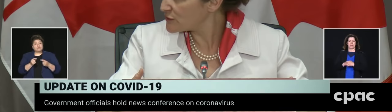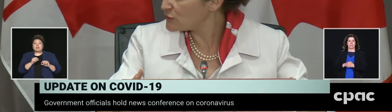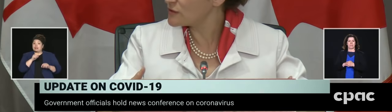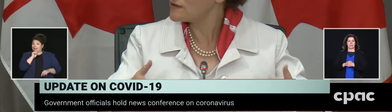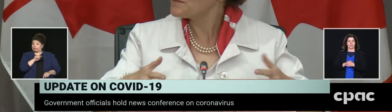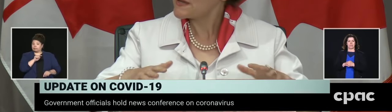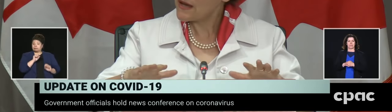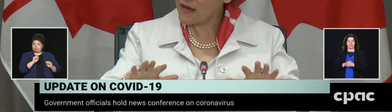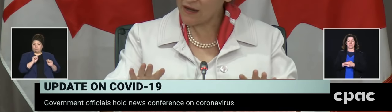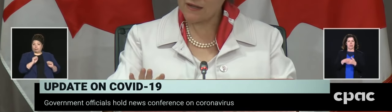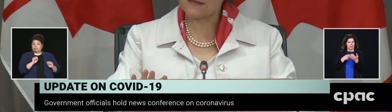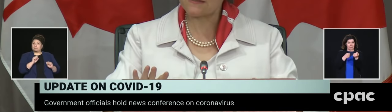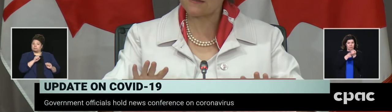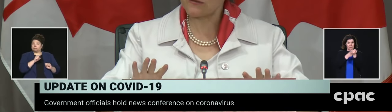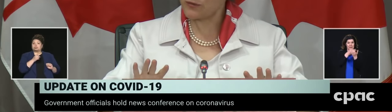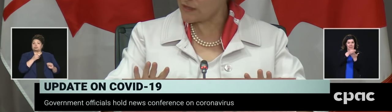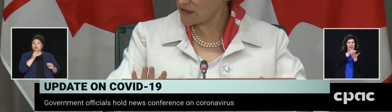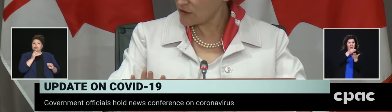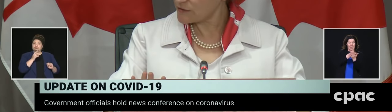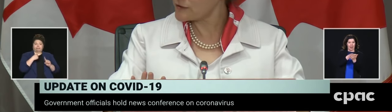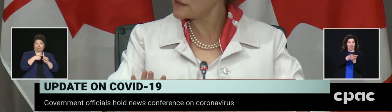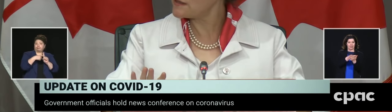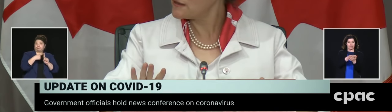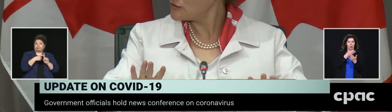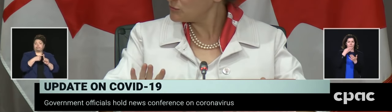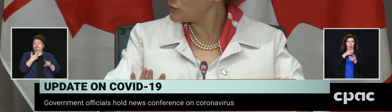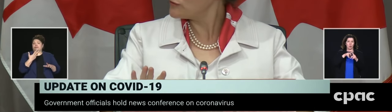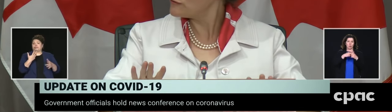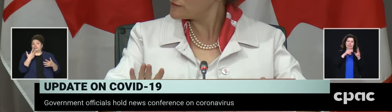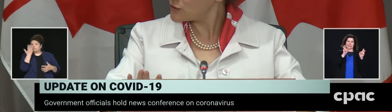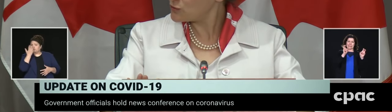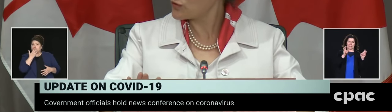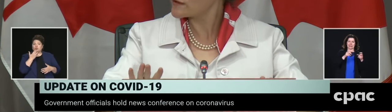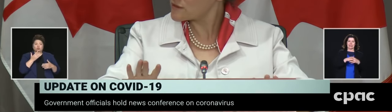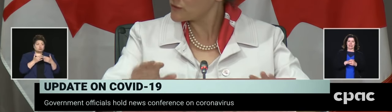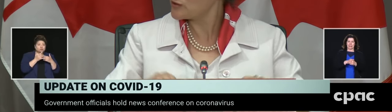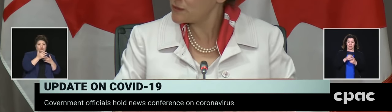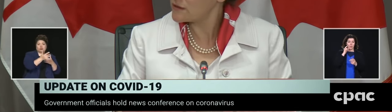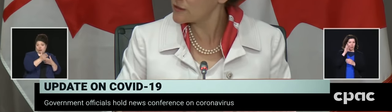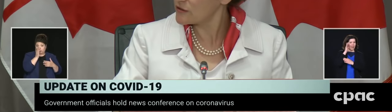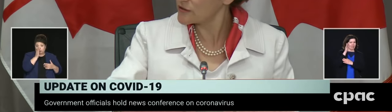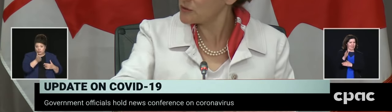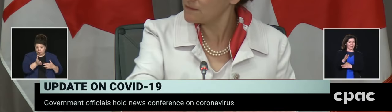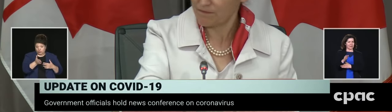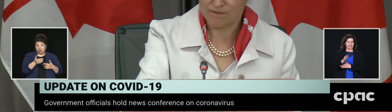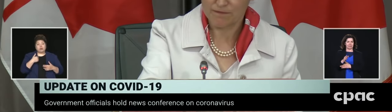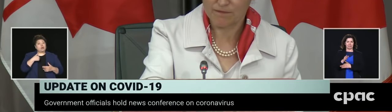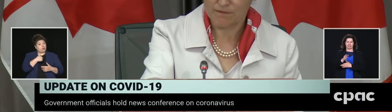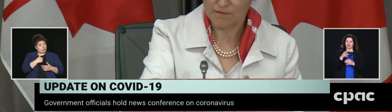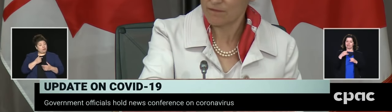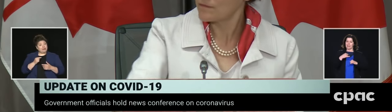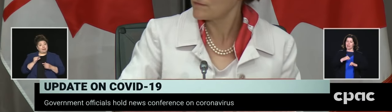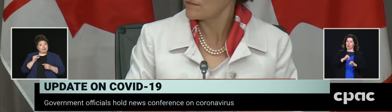valuable tool as we carefully move towards reopening our economy.